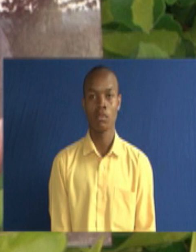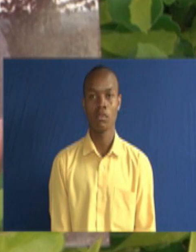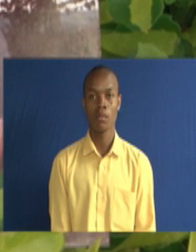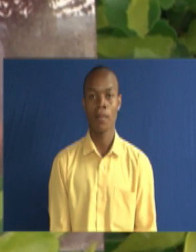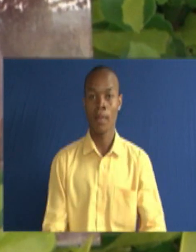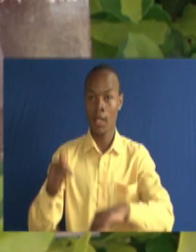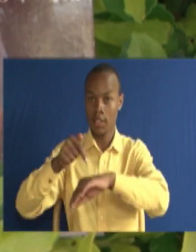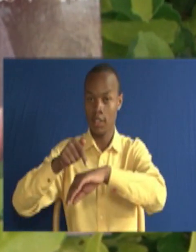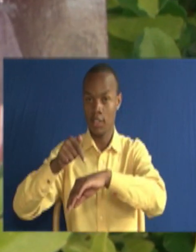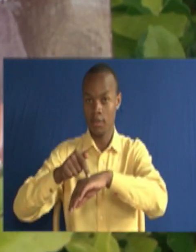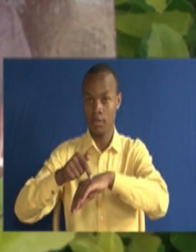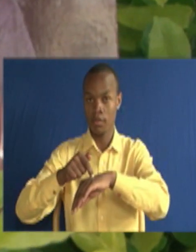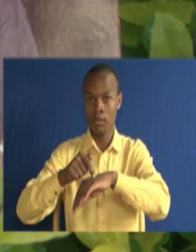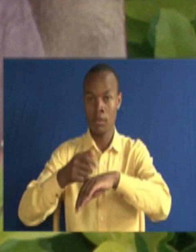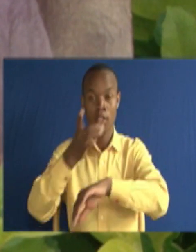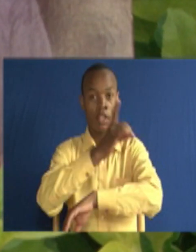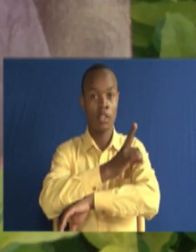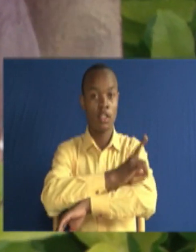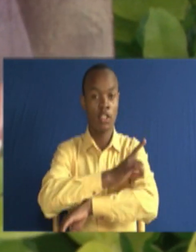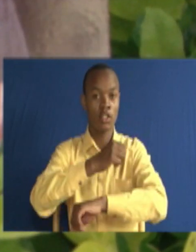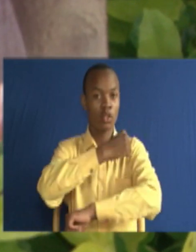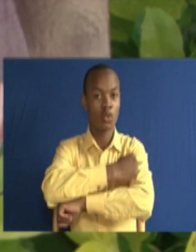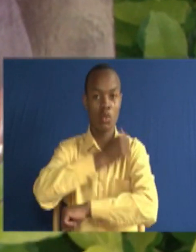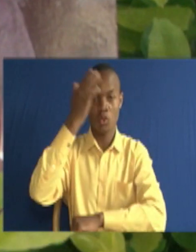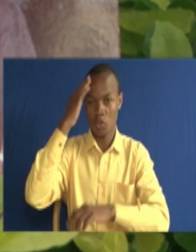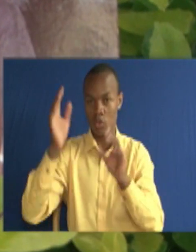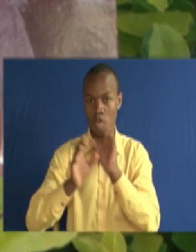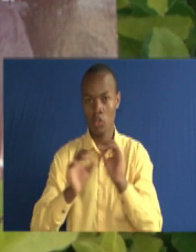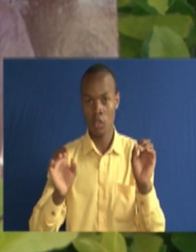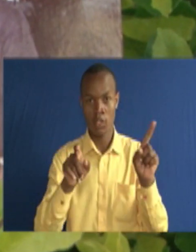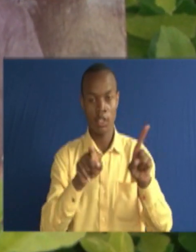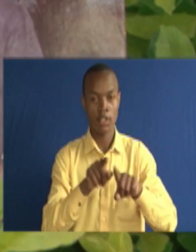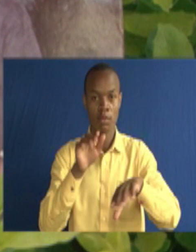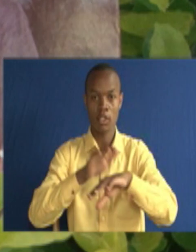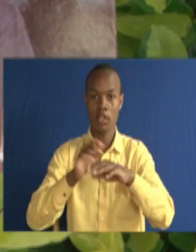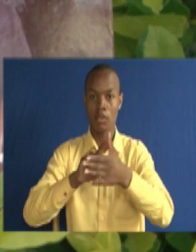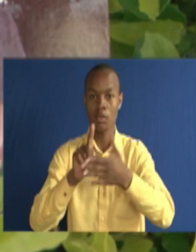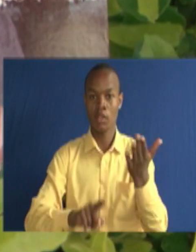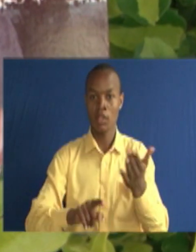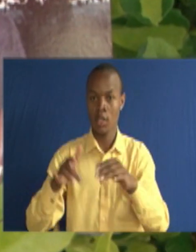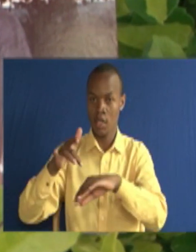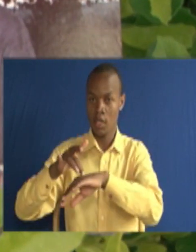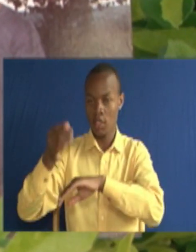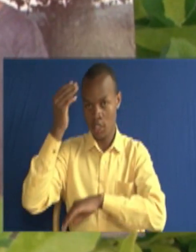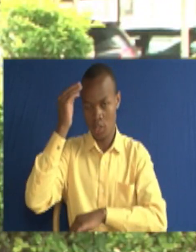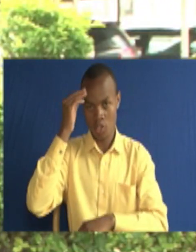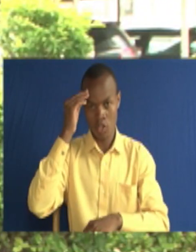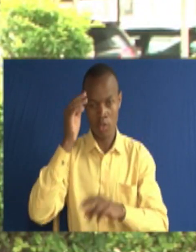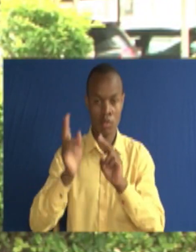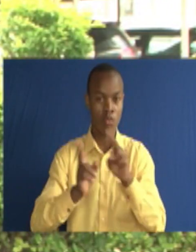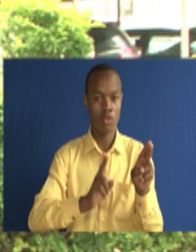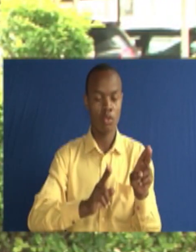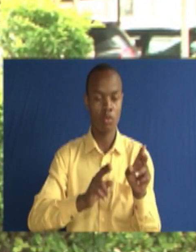At the time, deaf schools were not well known by many, and so he received his early education at a regular school. My